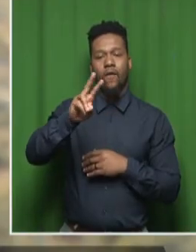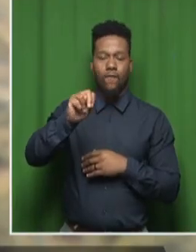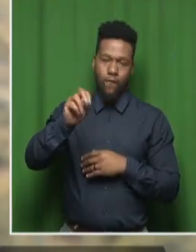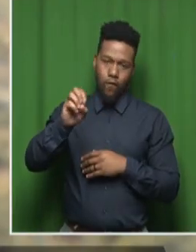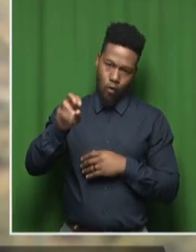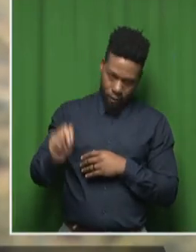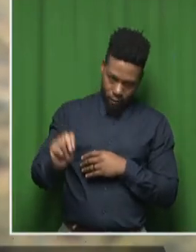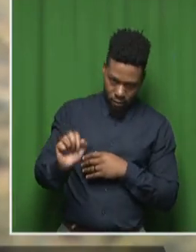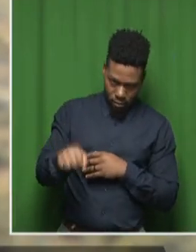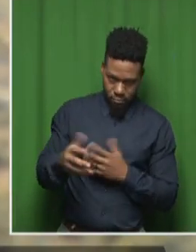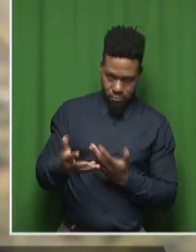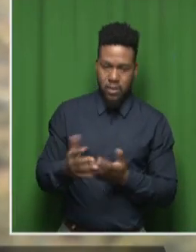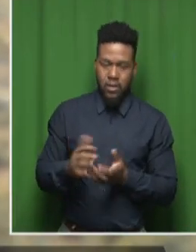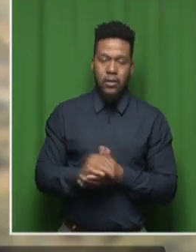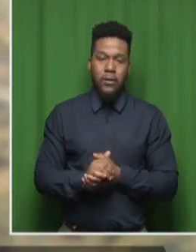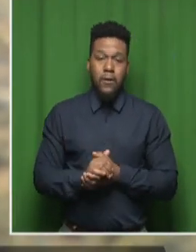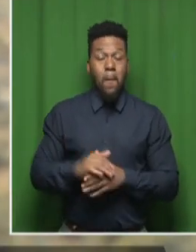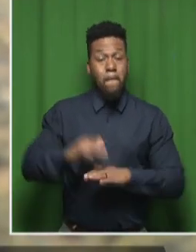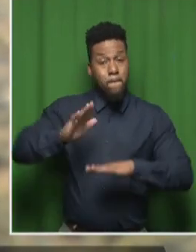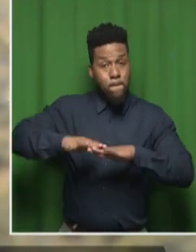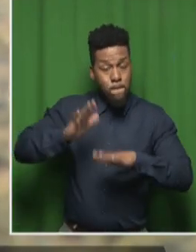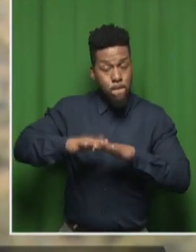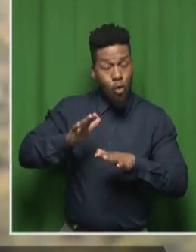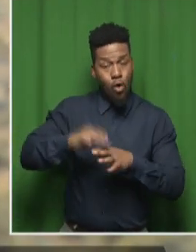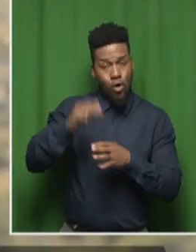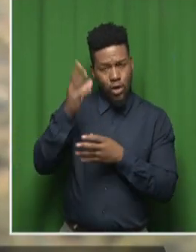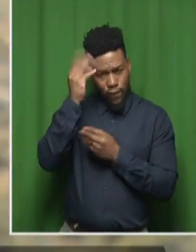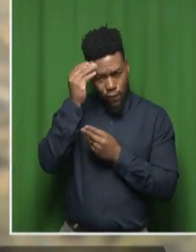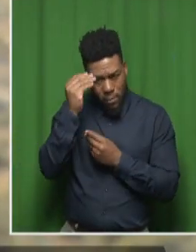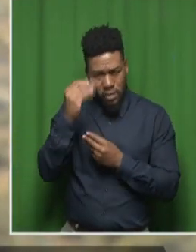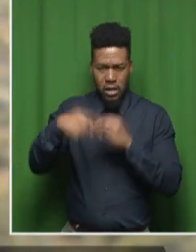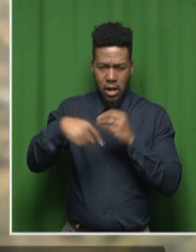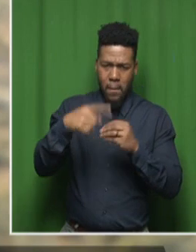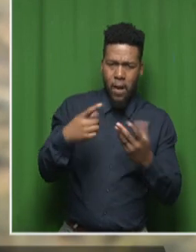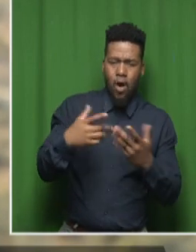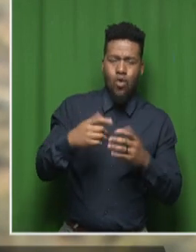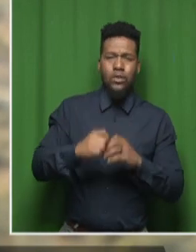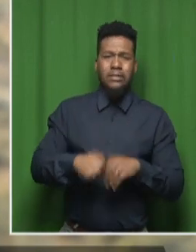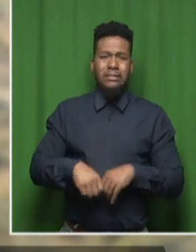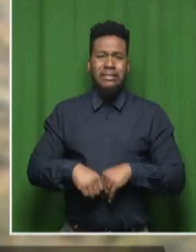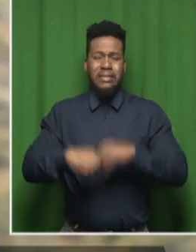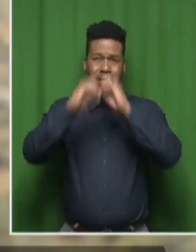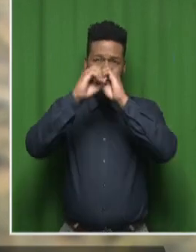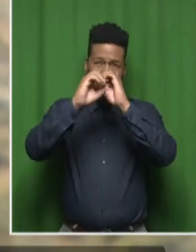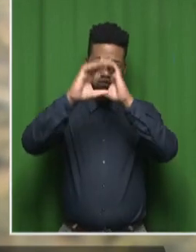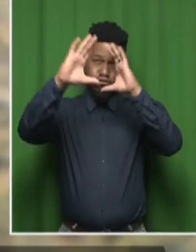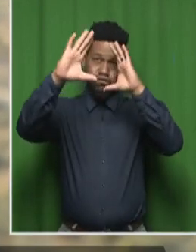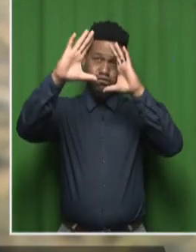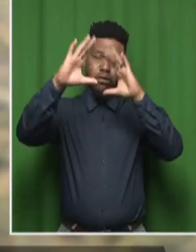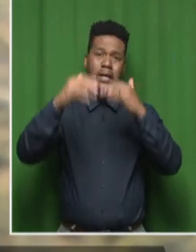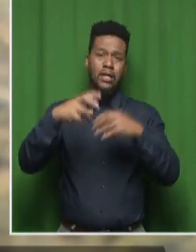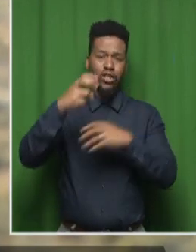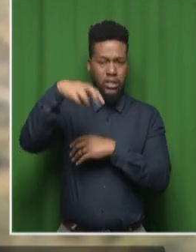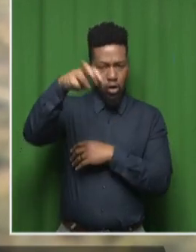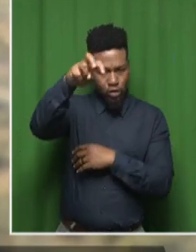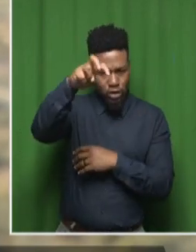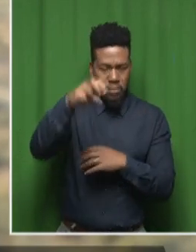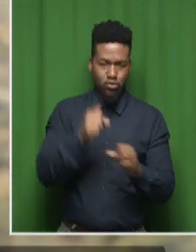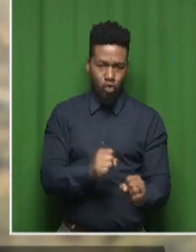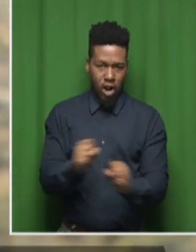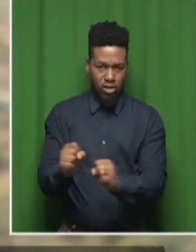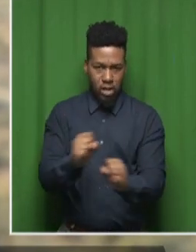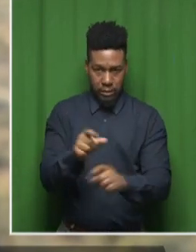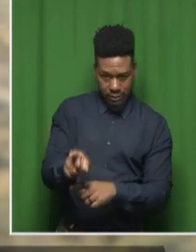We're bringing you more information, obviously, about the Astro Tourism Strategy and some of the other initiatives